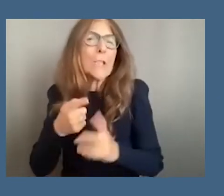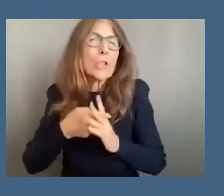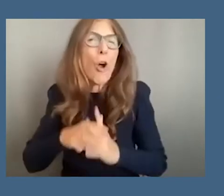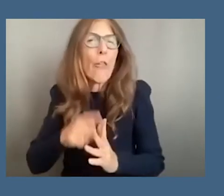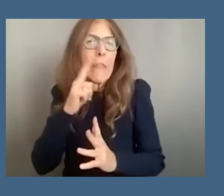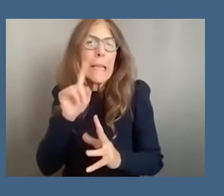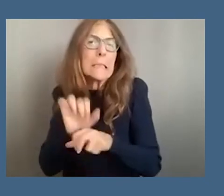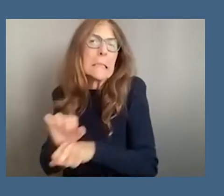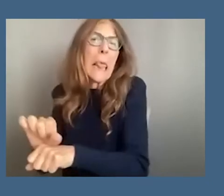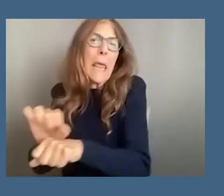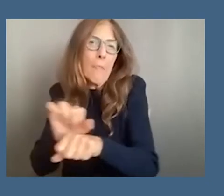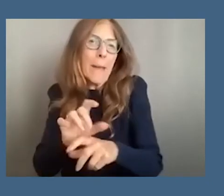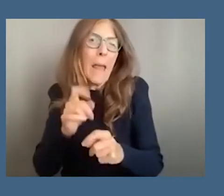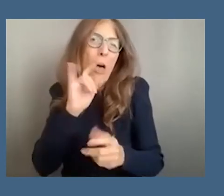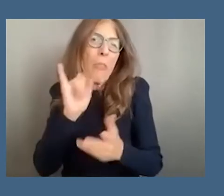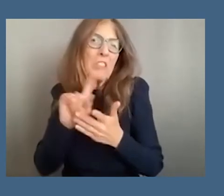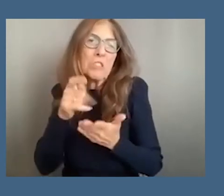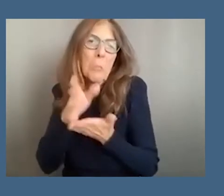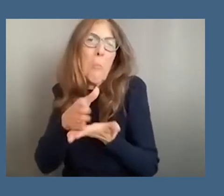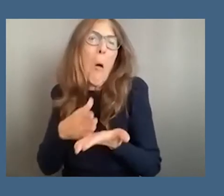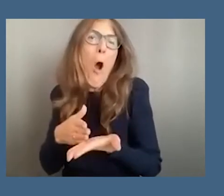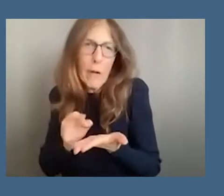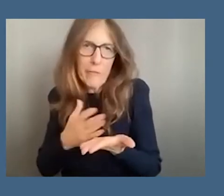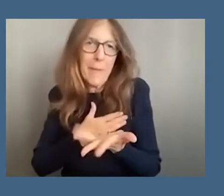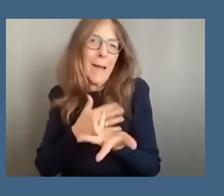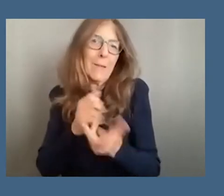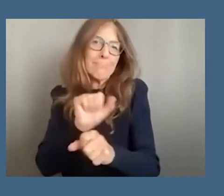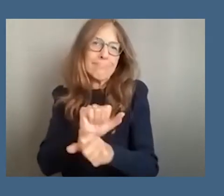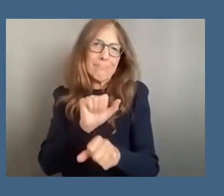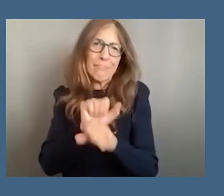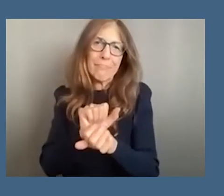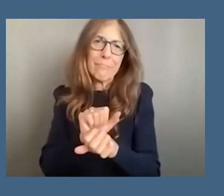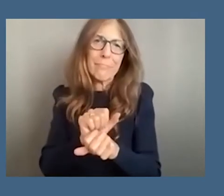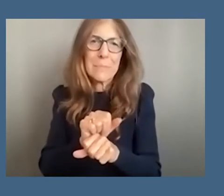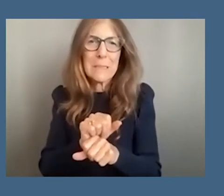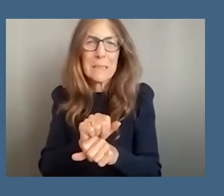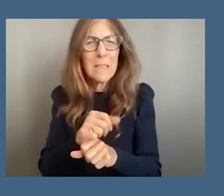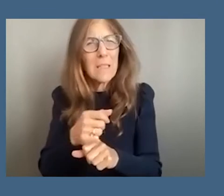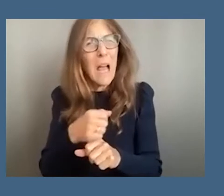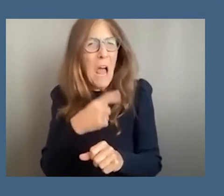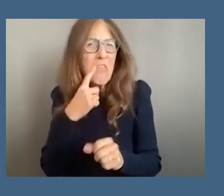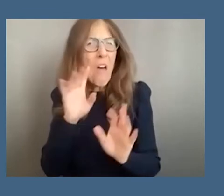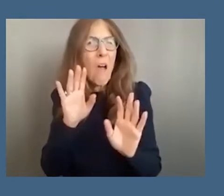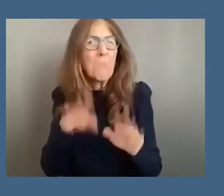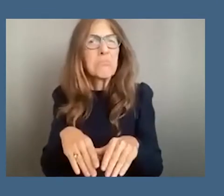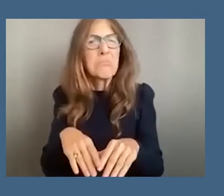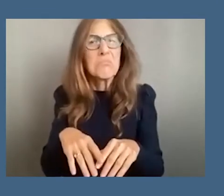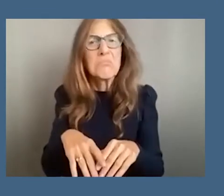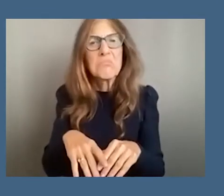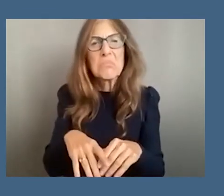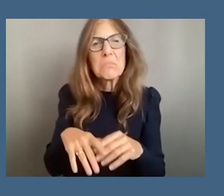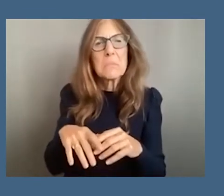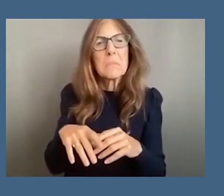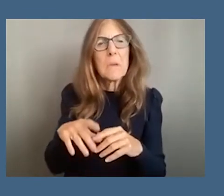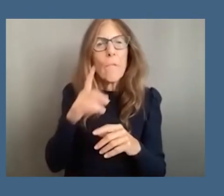a section um should we say um something i was going to tackle for a specific